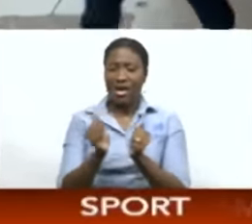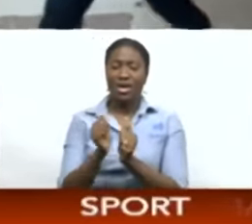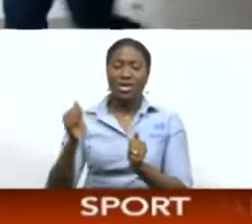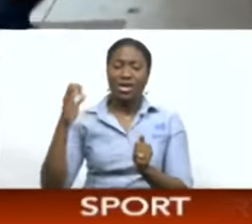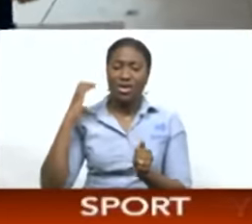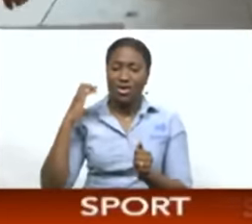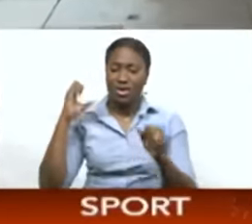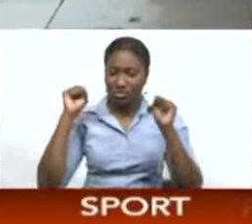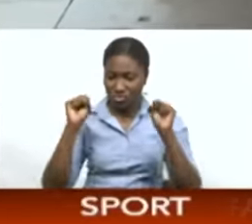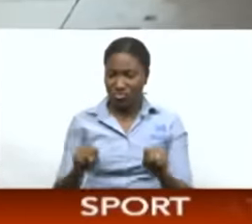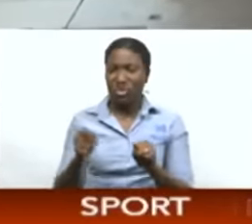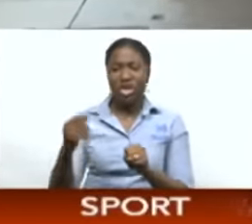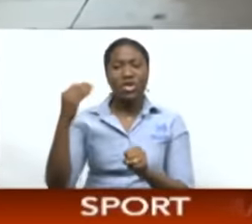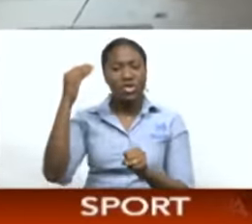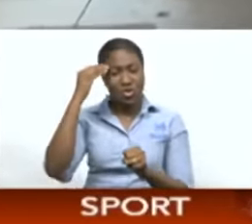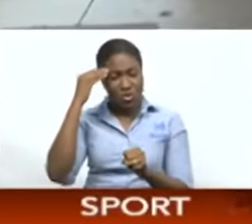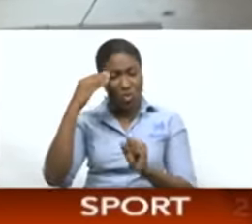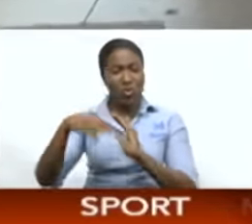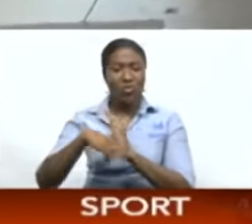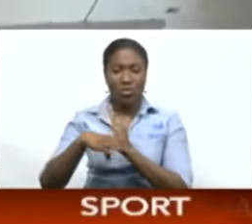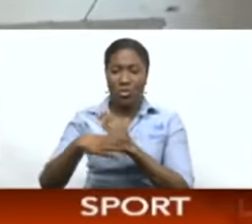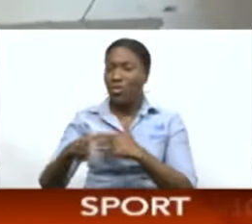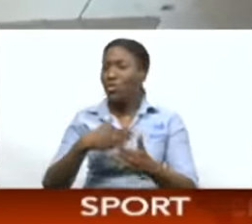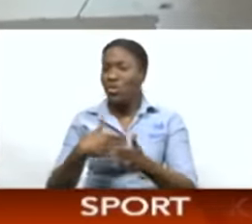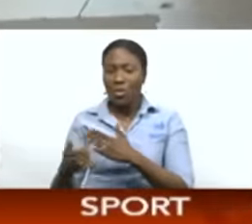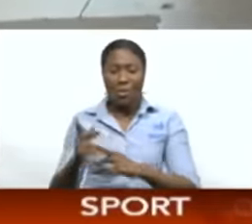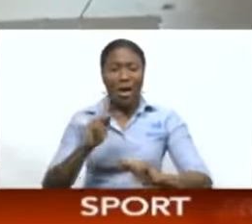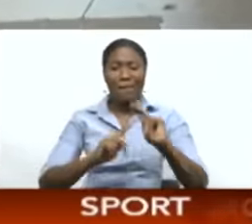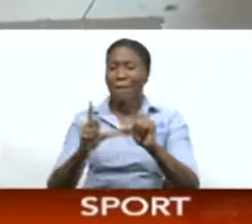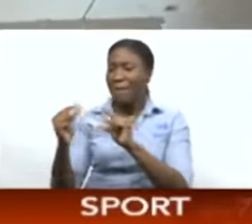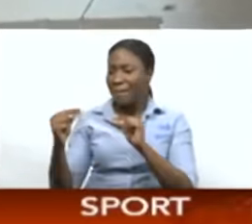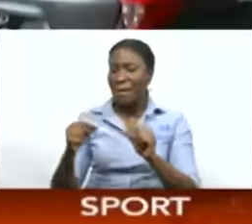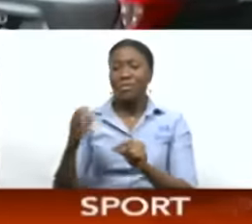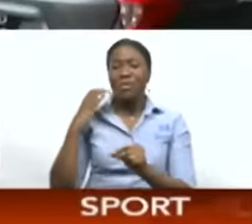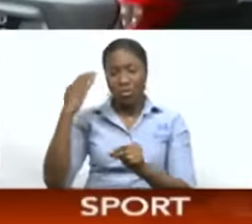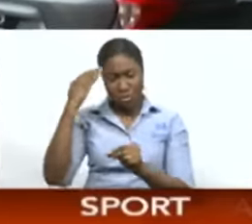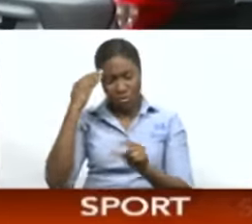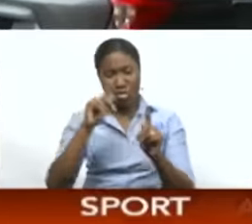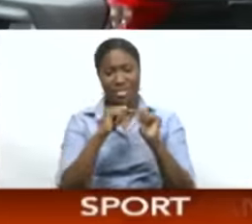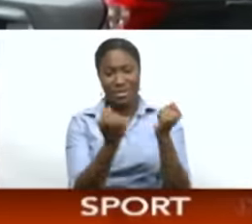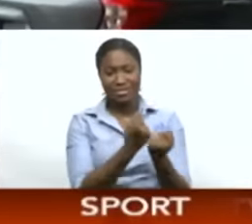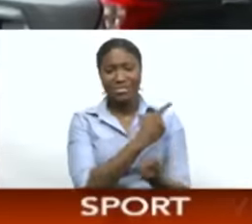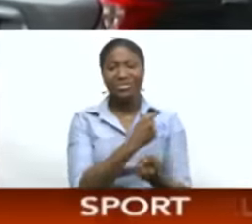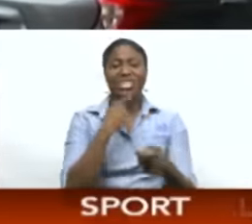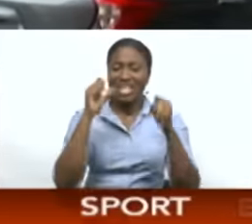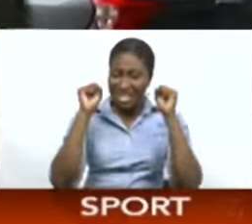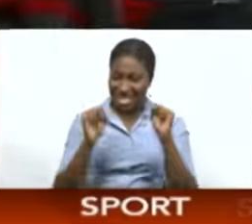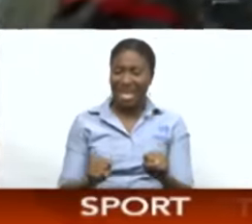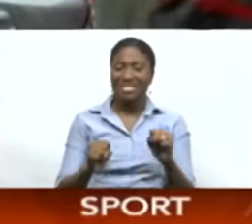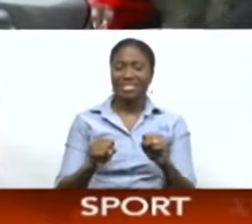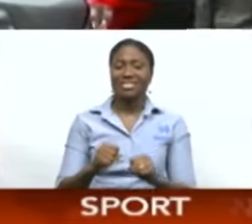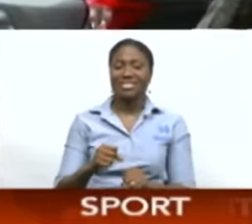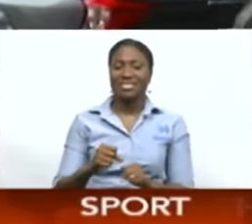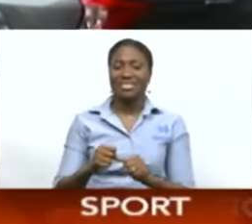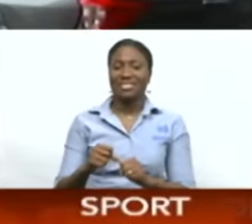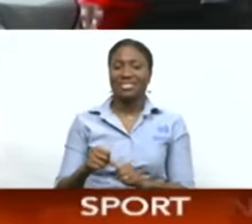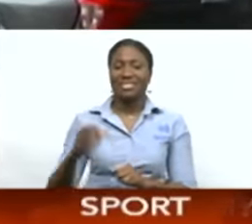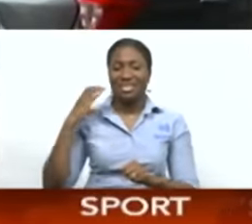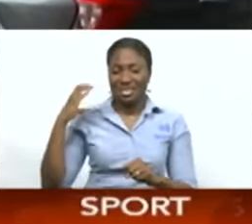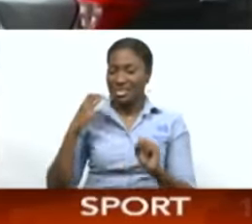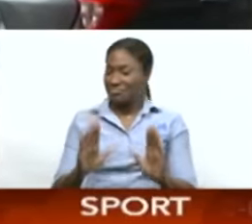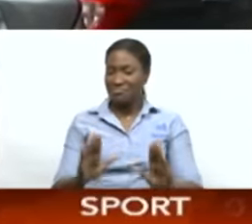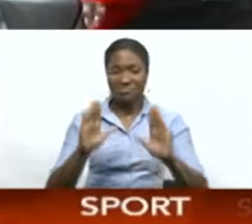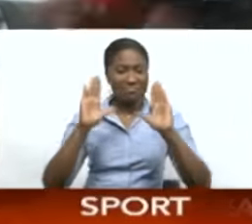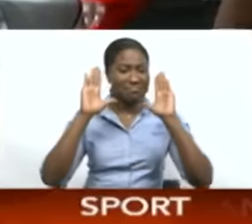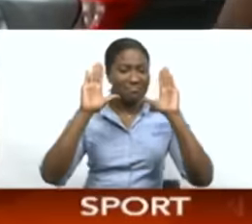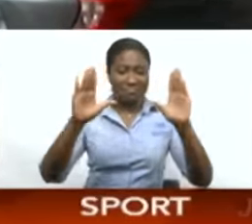right? He knows what is football and regardless of what they say about him, he knows the team. Yes, Angus Eve is an excellent